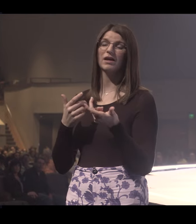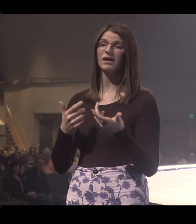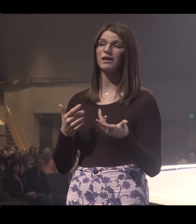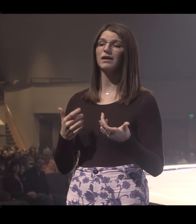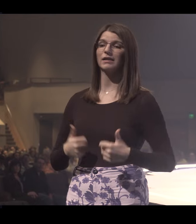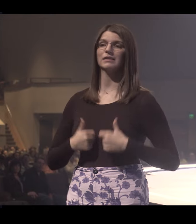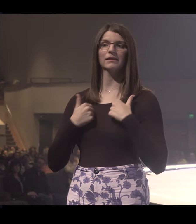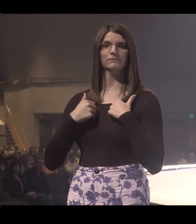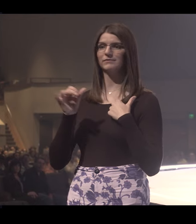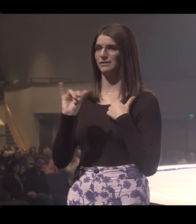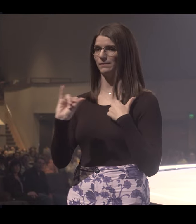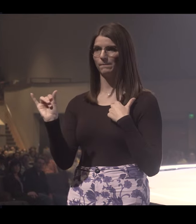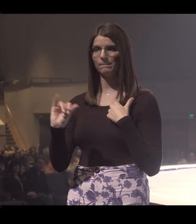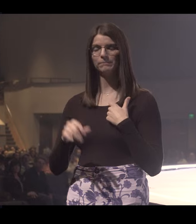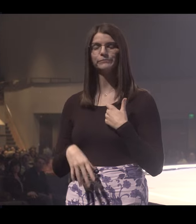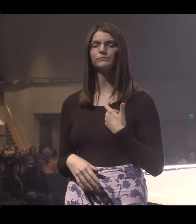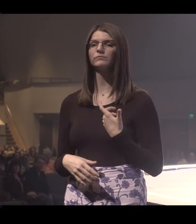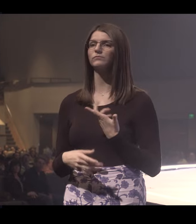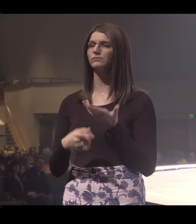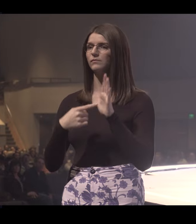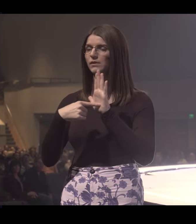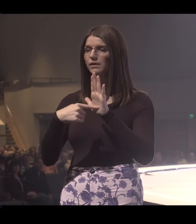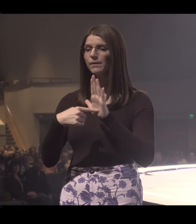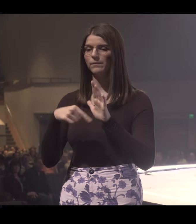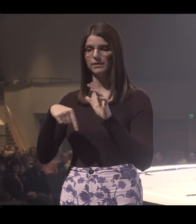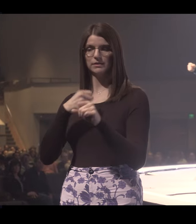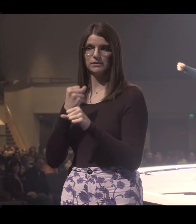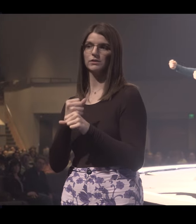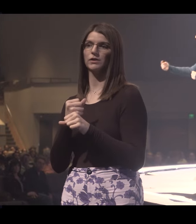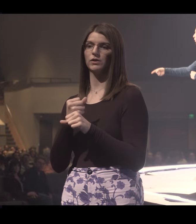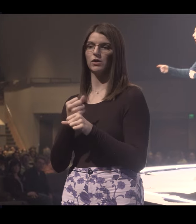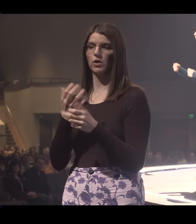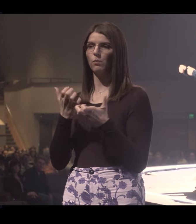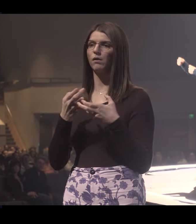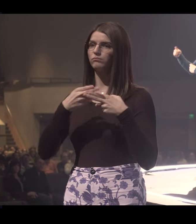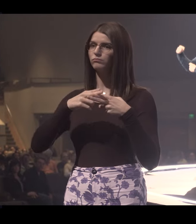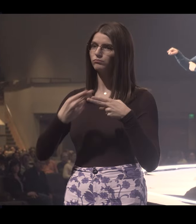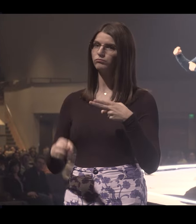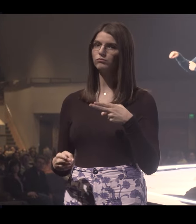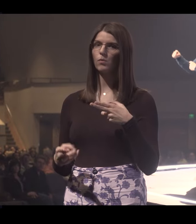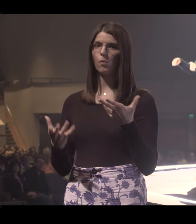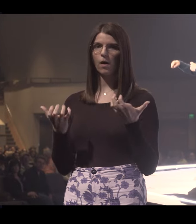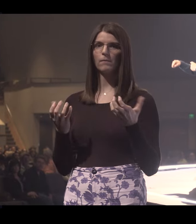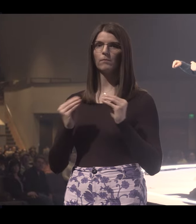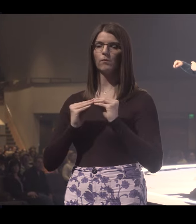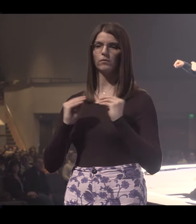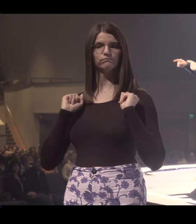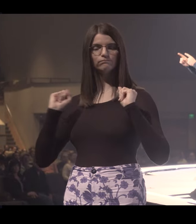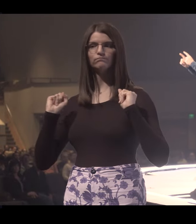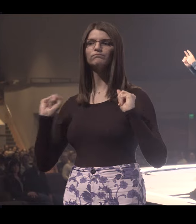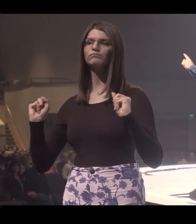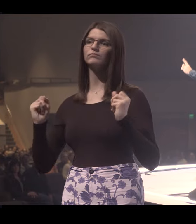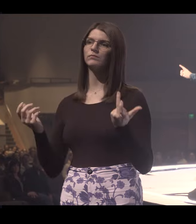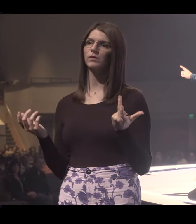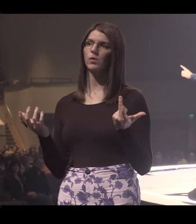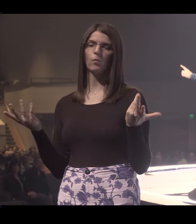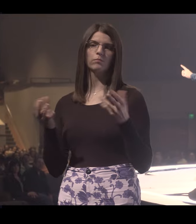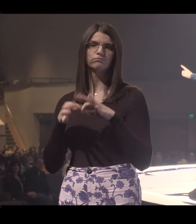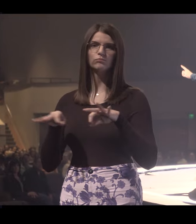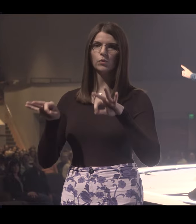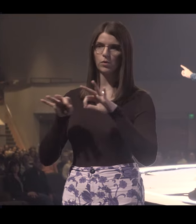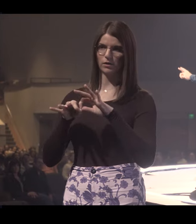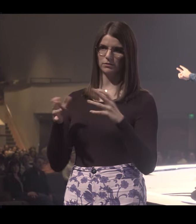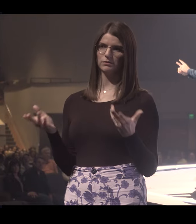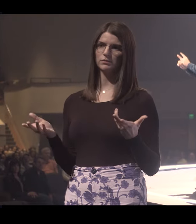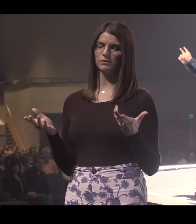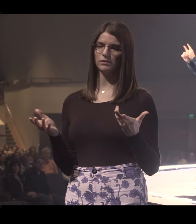real life plays out this way all the time. I mean, for example, let's say this year, you wanted to lose some weight. You wanted to get more physically fit. What would